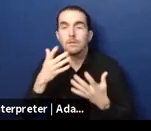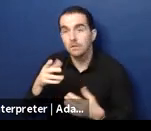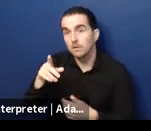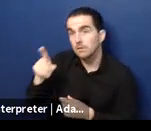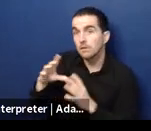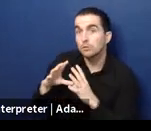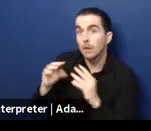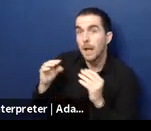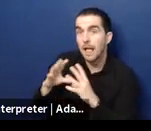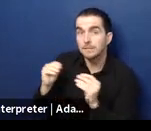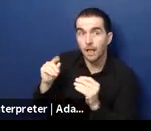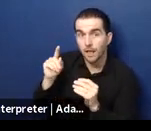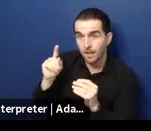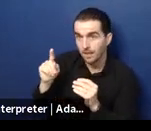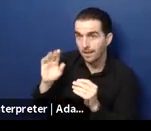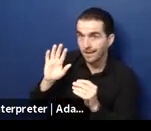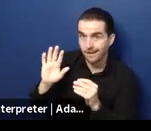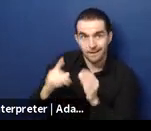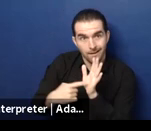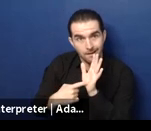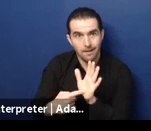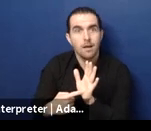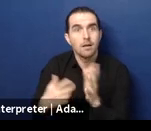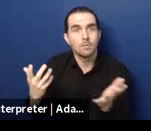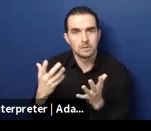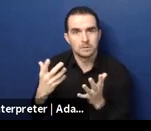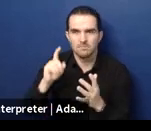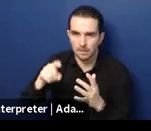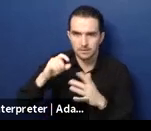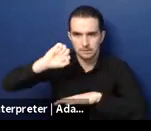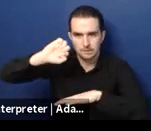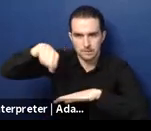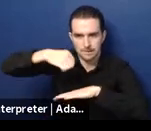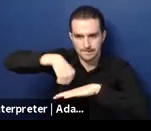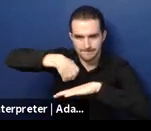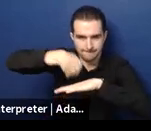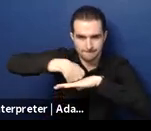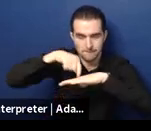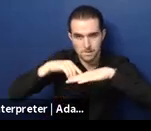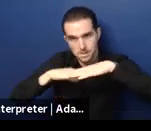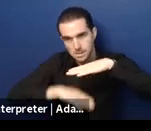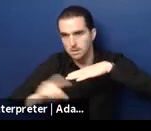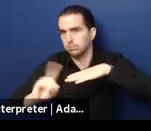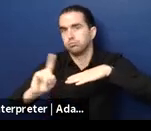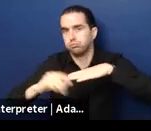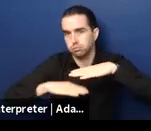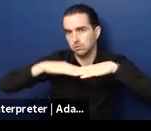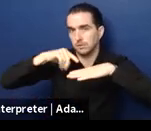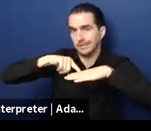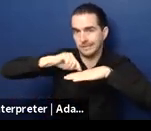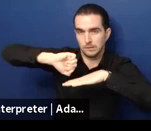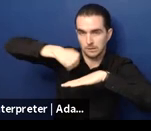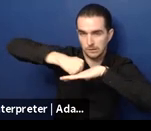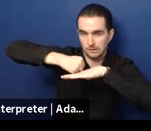many, many years in terms of their struggle with the legacy of institutional care for the entire